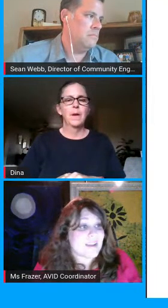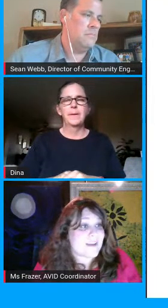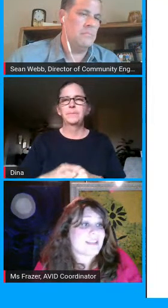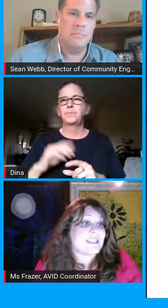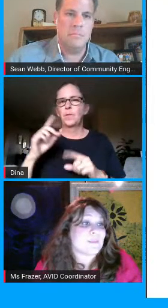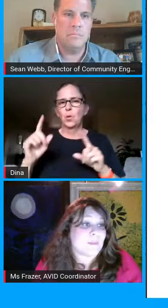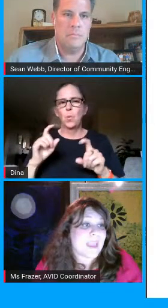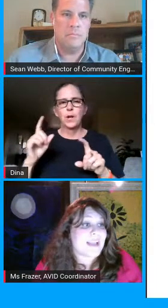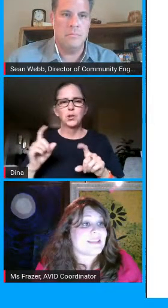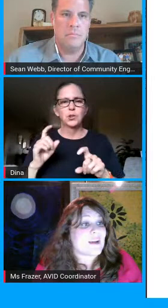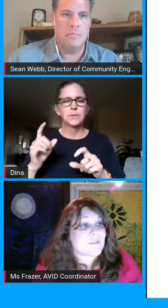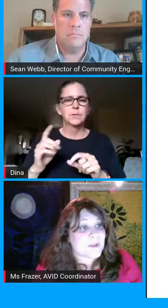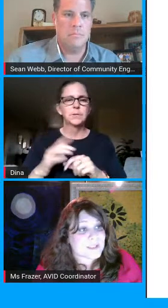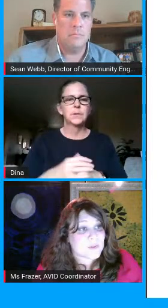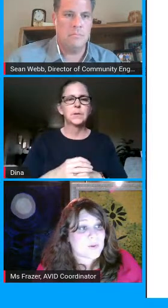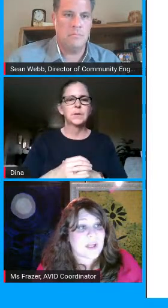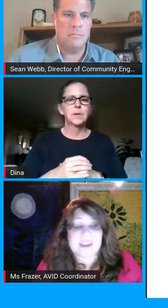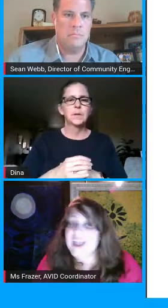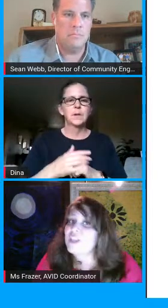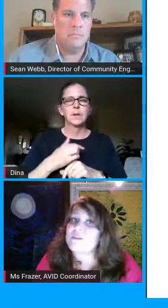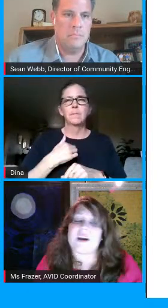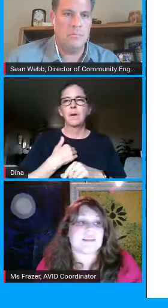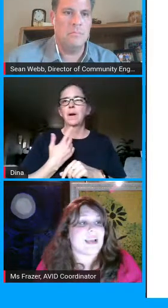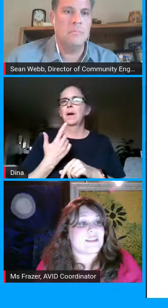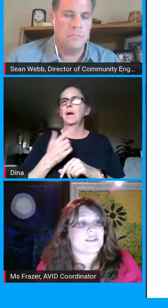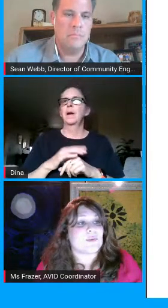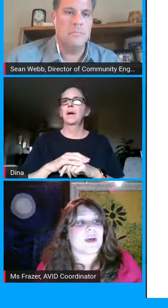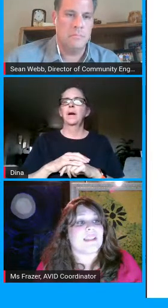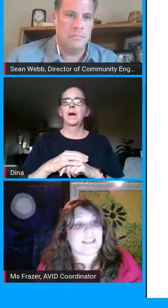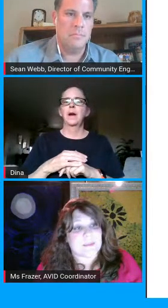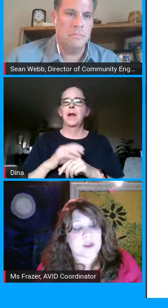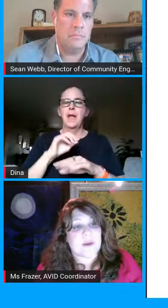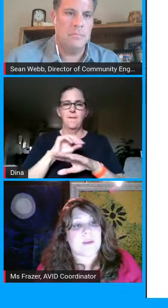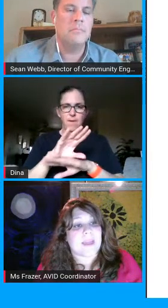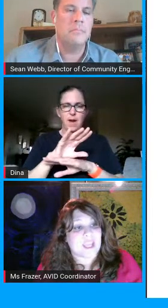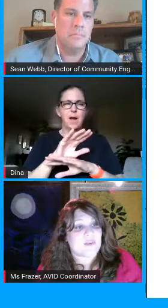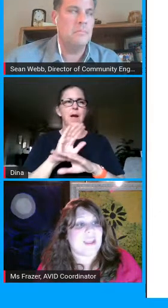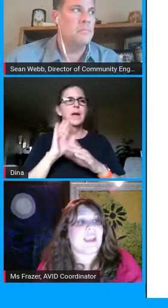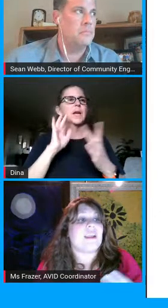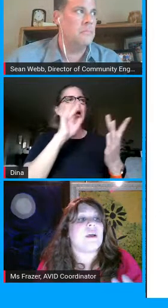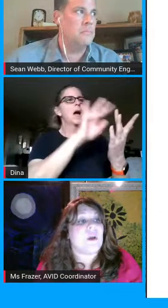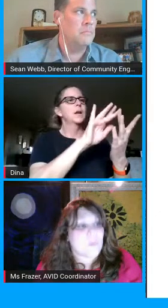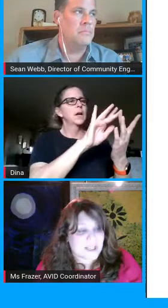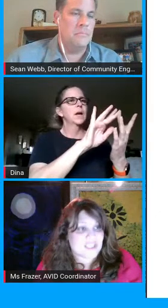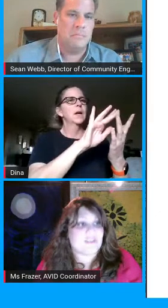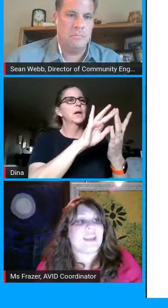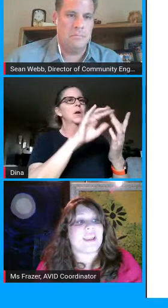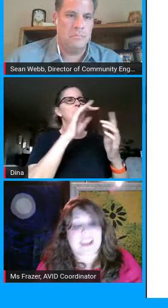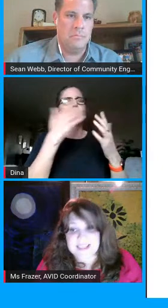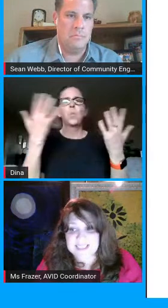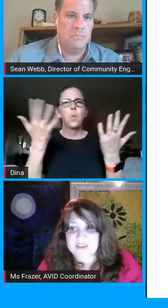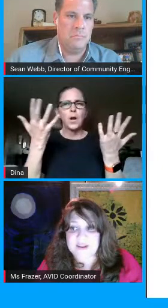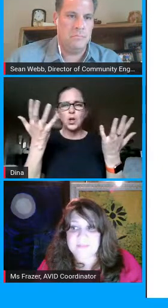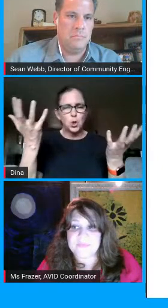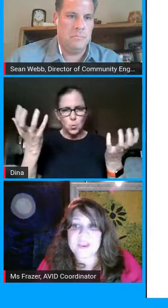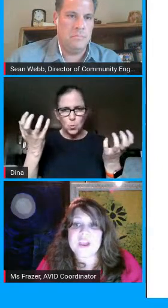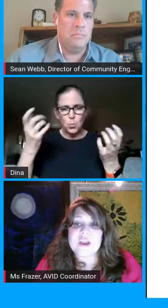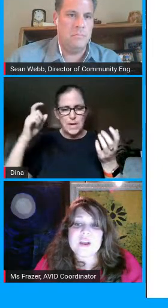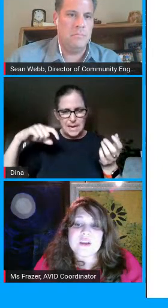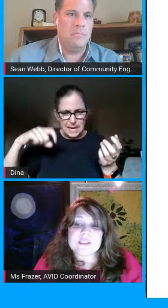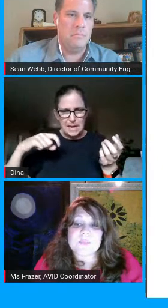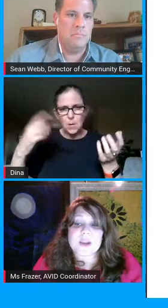asked mi fi devices will be handed out from your school again you contact your school and let them know how many you need what you need etc